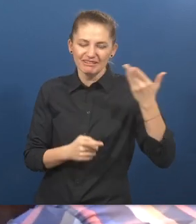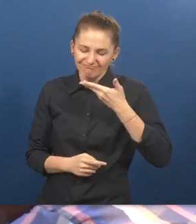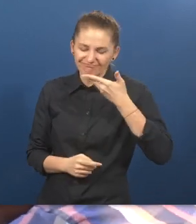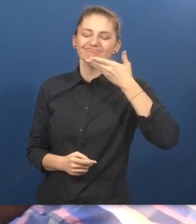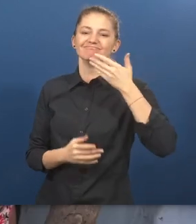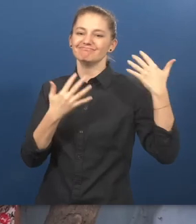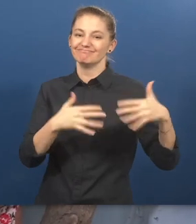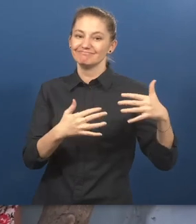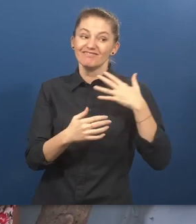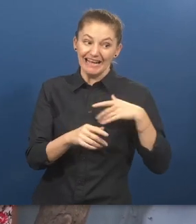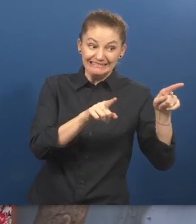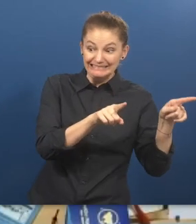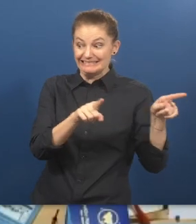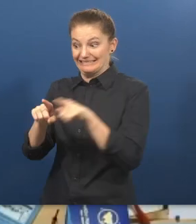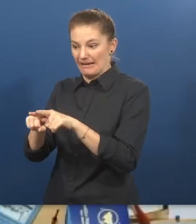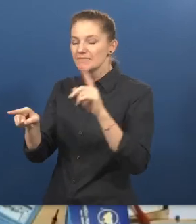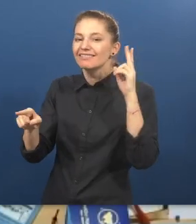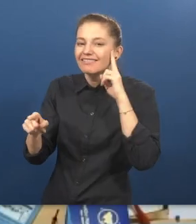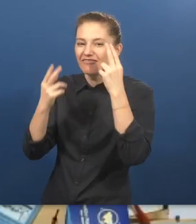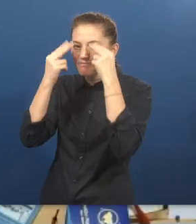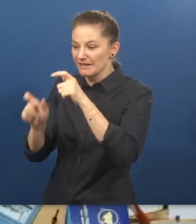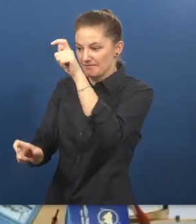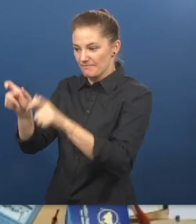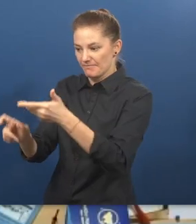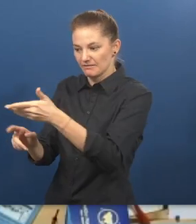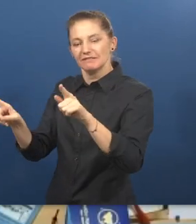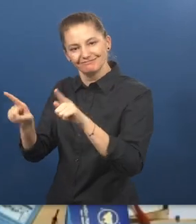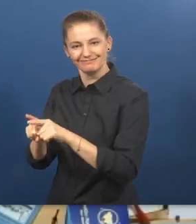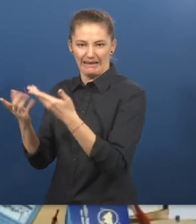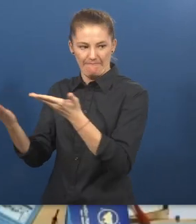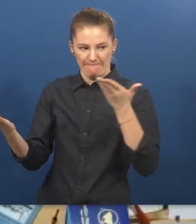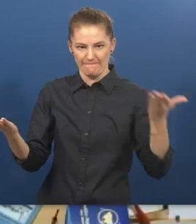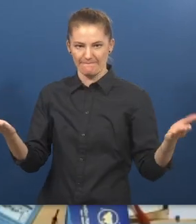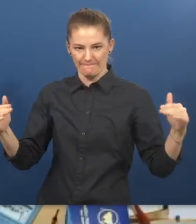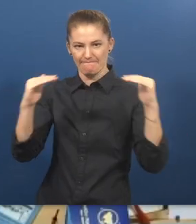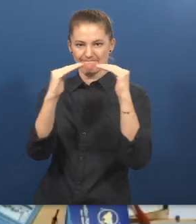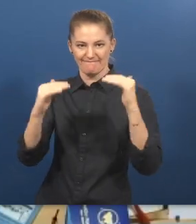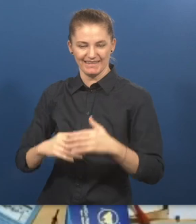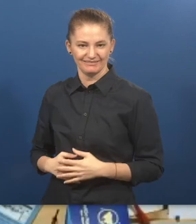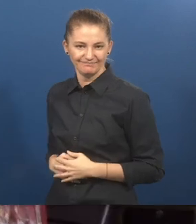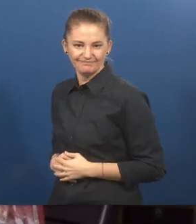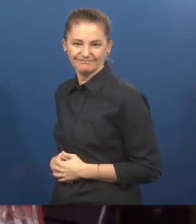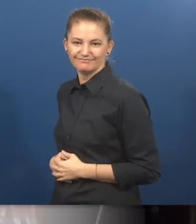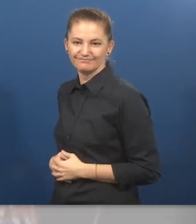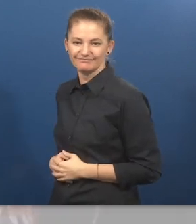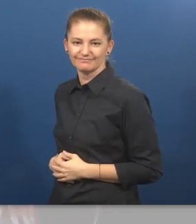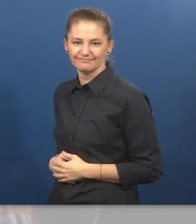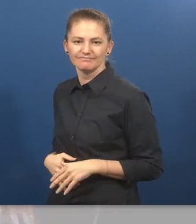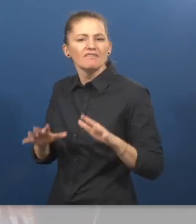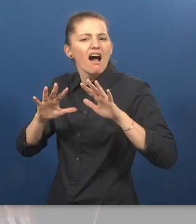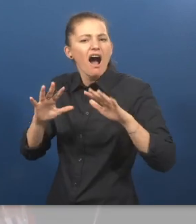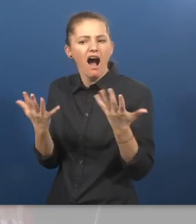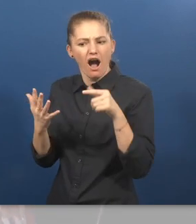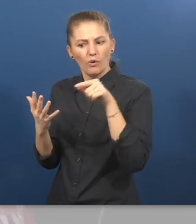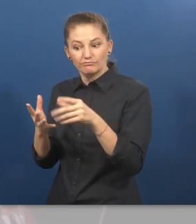is respected and seen with dignity. We want the same thing for deafblind people. How did this